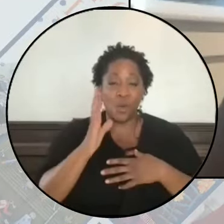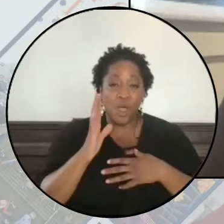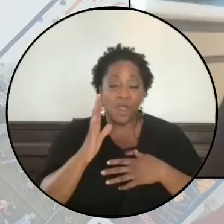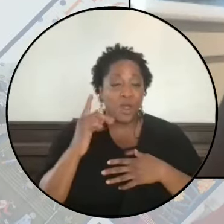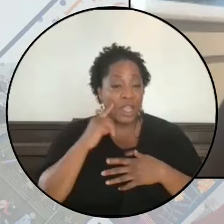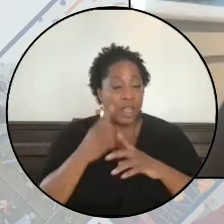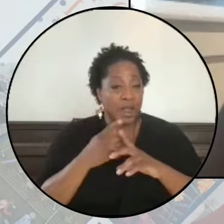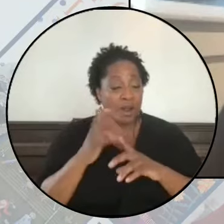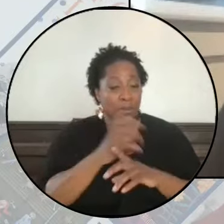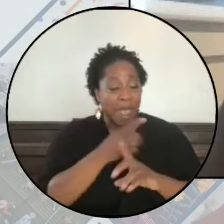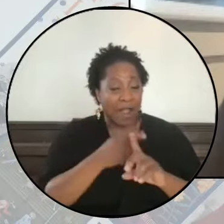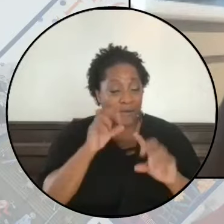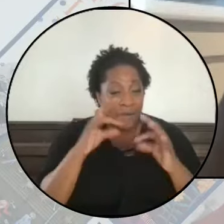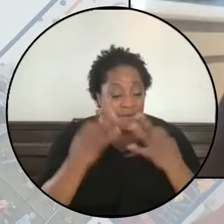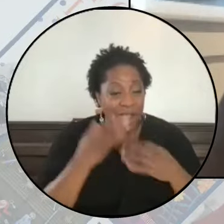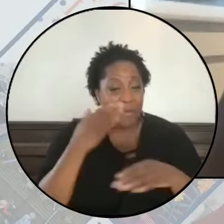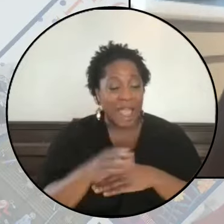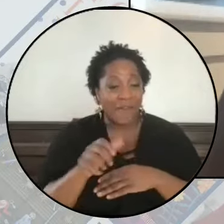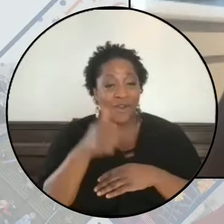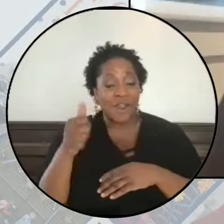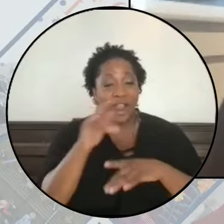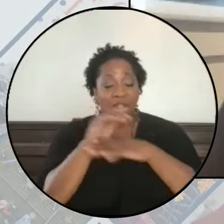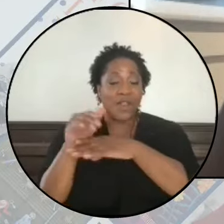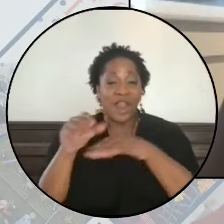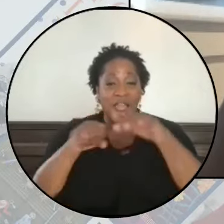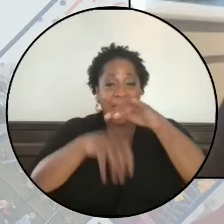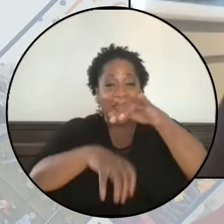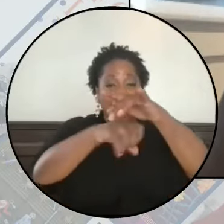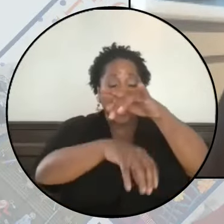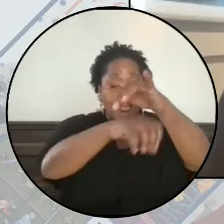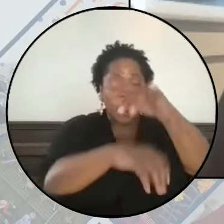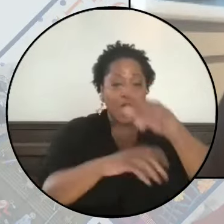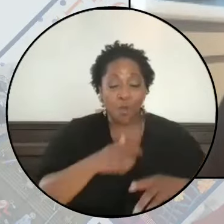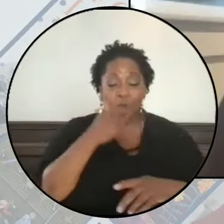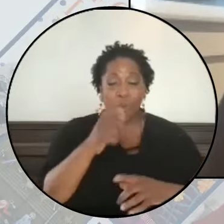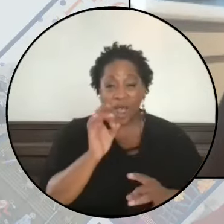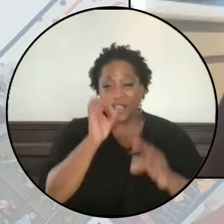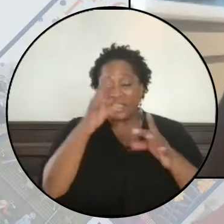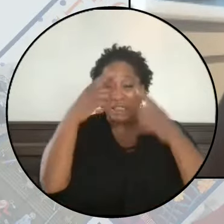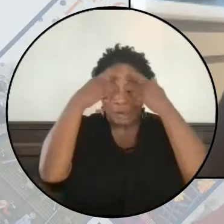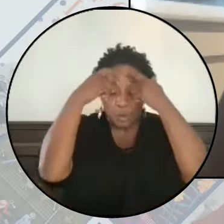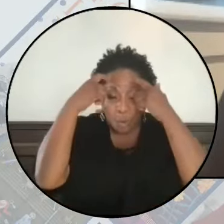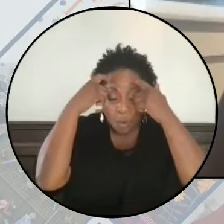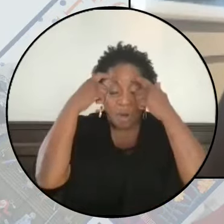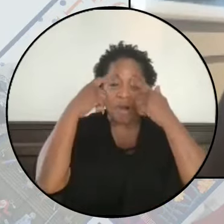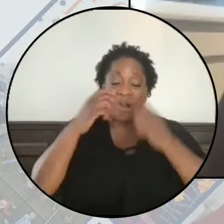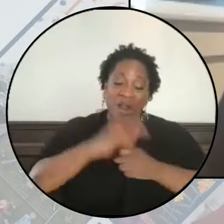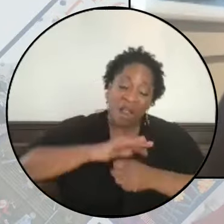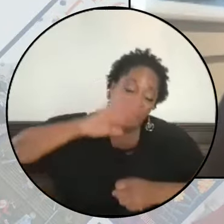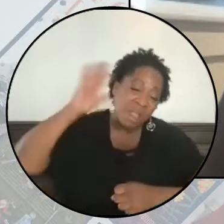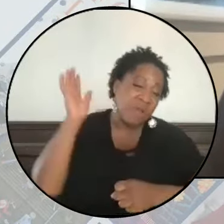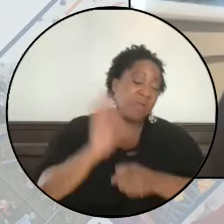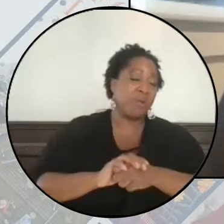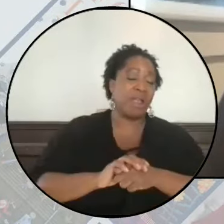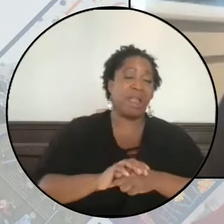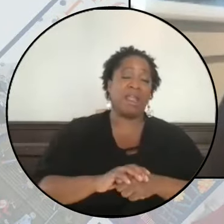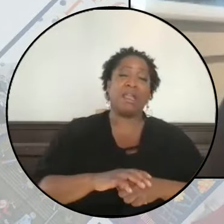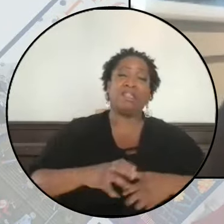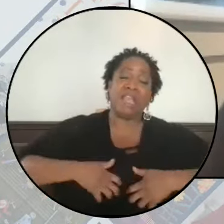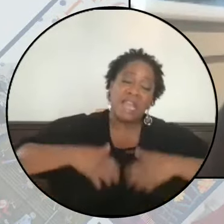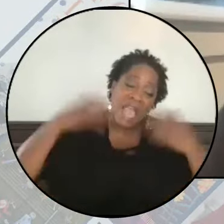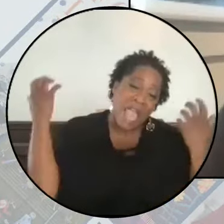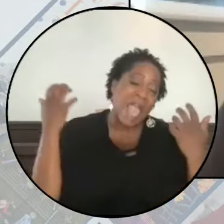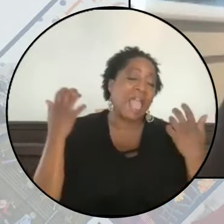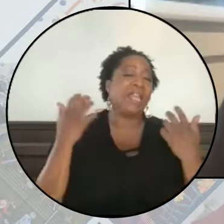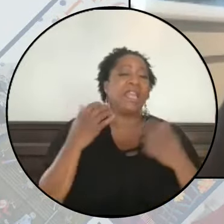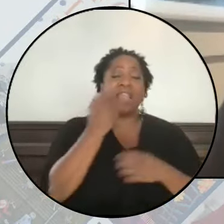after another night of bombing. We're watching in horror, in rage, in agony, as the Israeli government carries out this